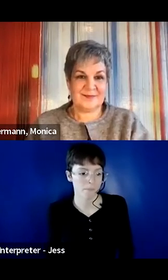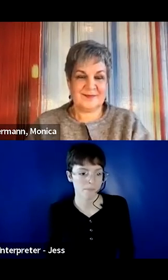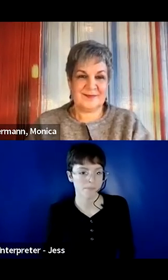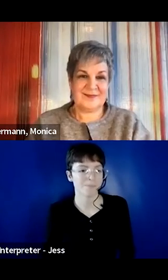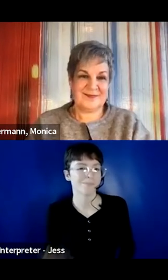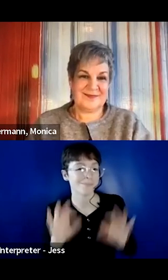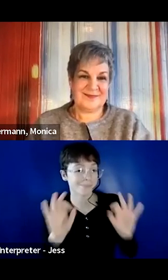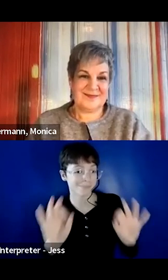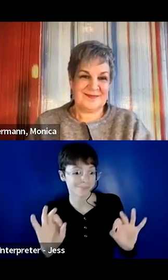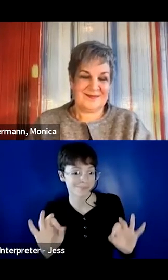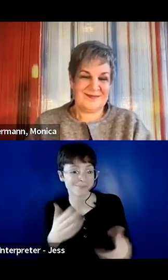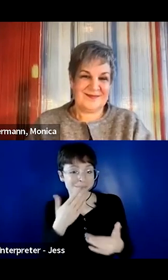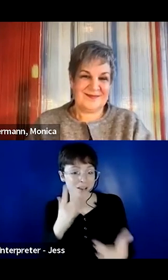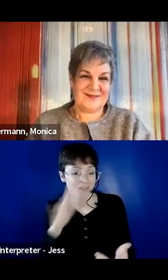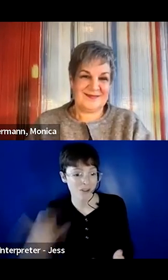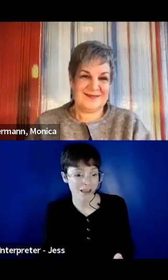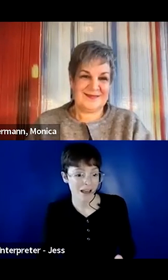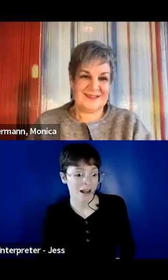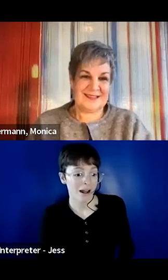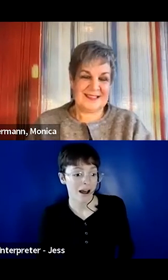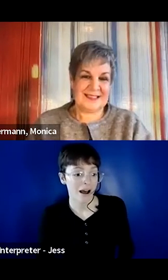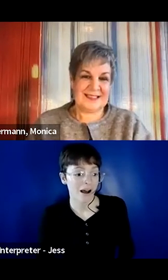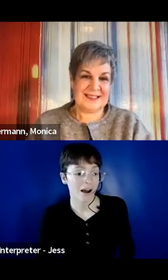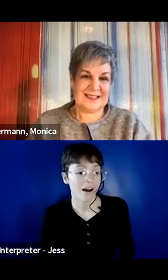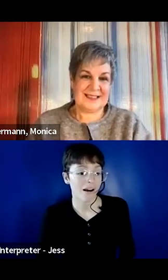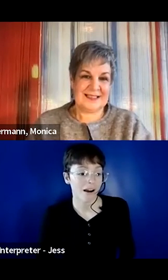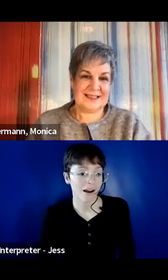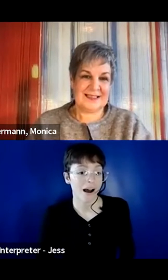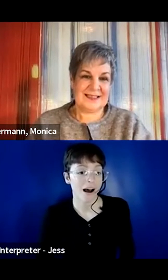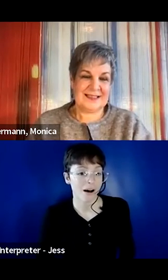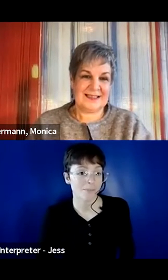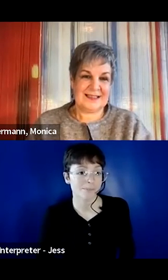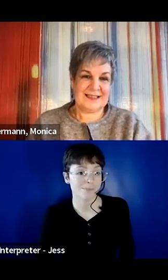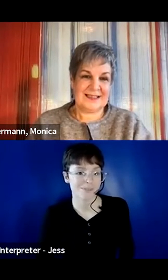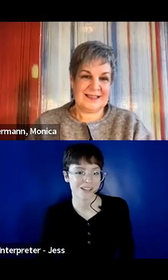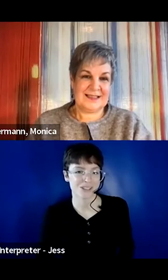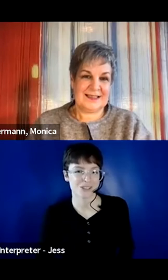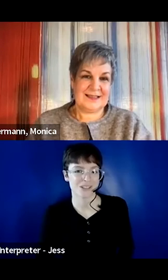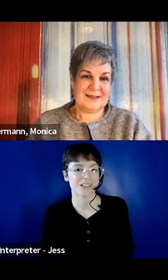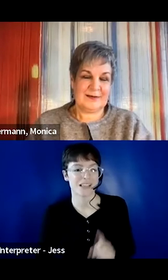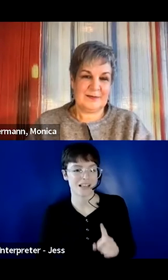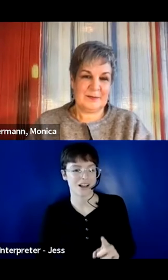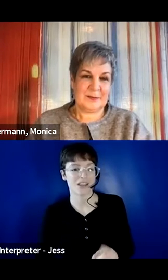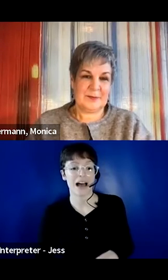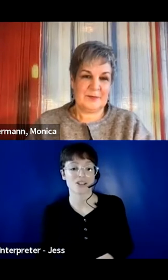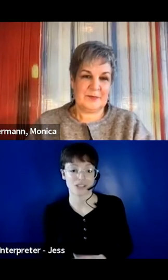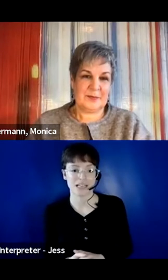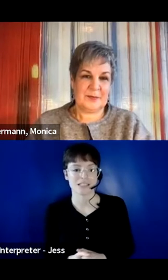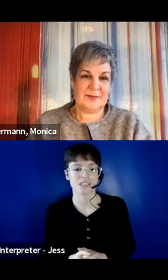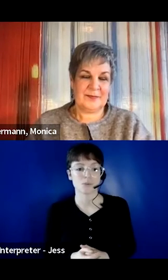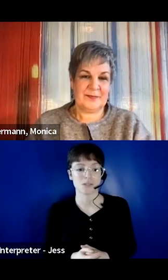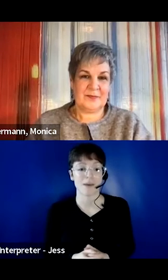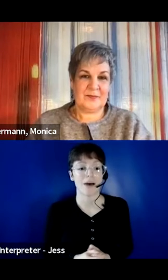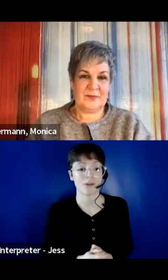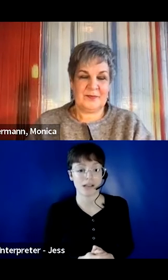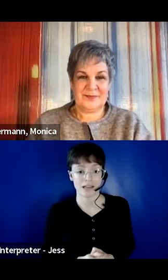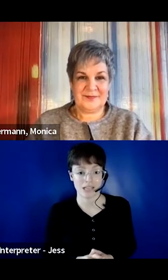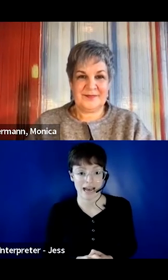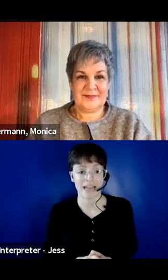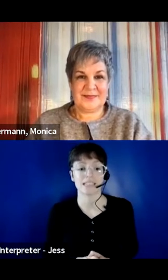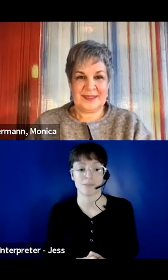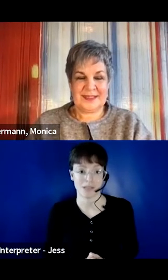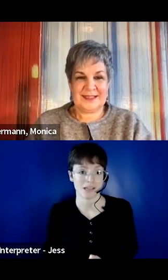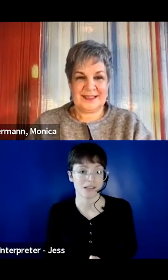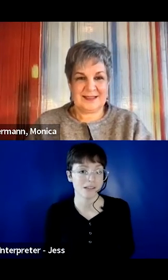Great. Thanks for that answer. We do have a question that just came in directly for Rassam. Oh, Tori. Actually, yes, this is Rassam. I would